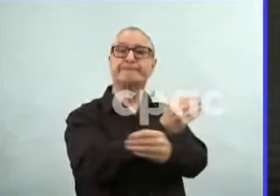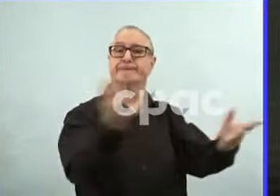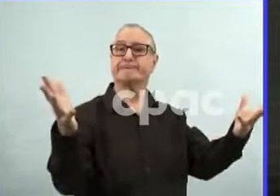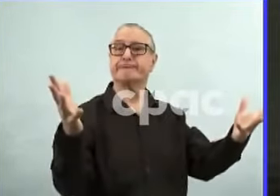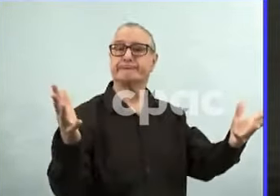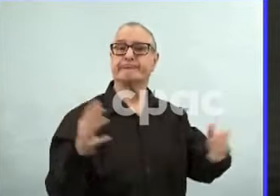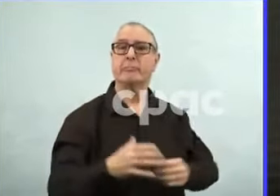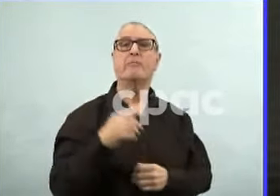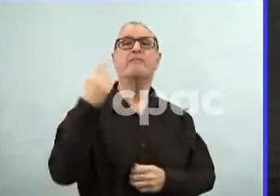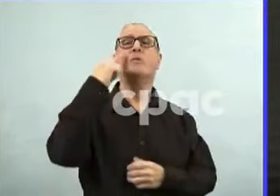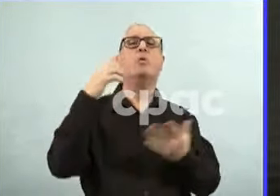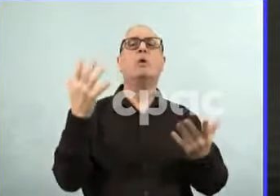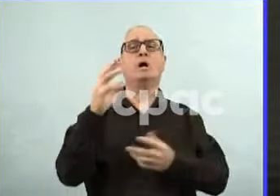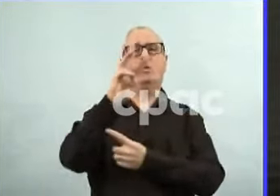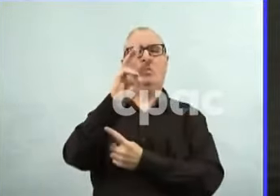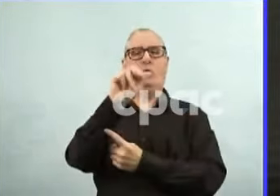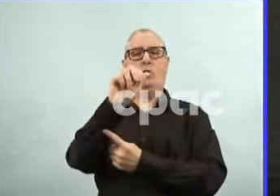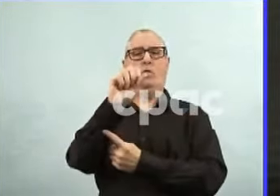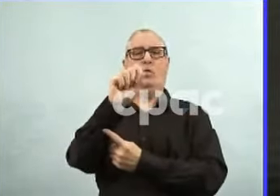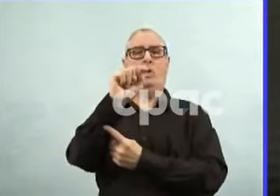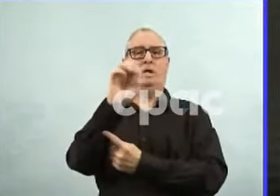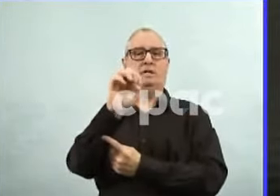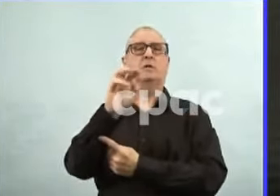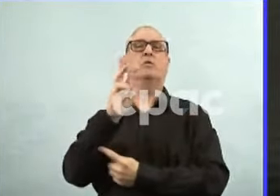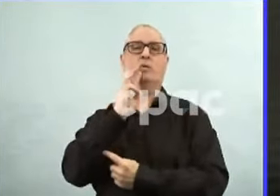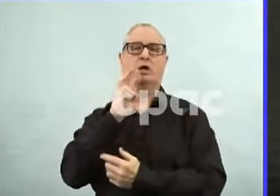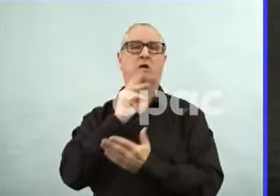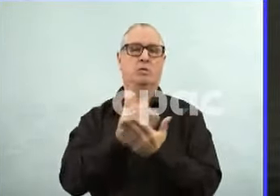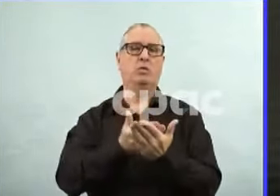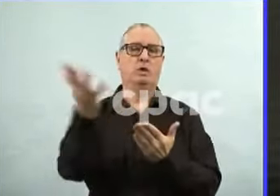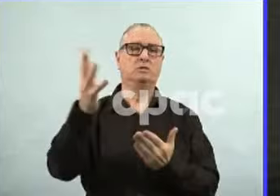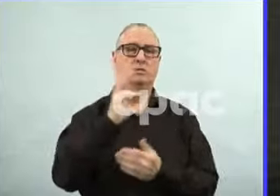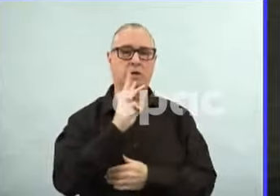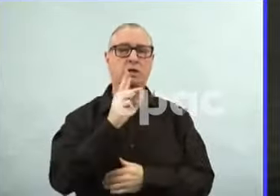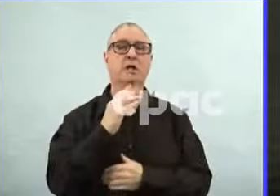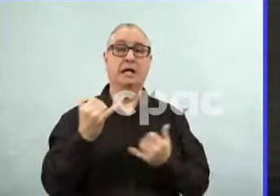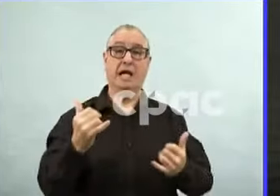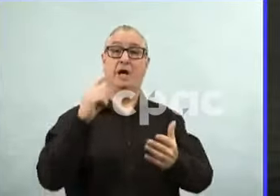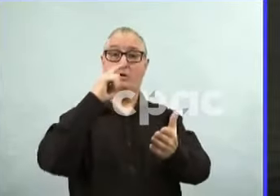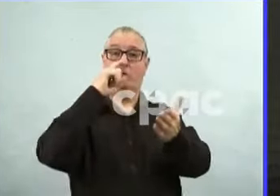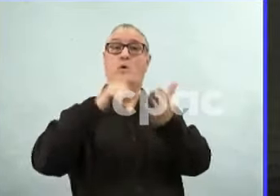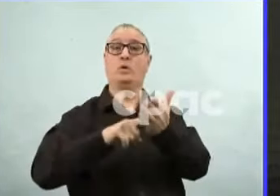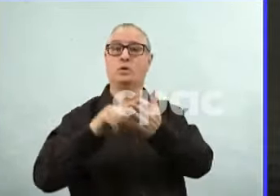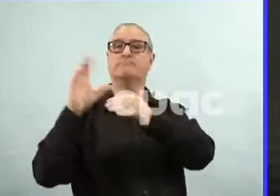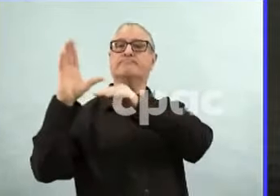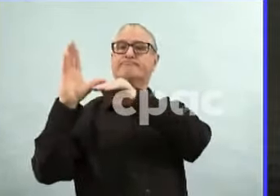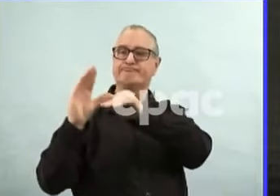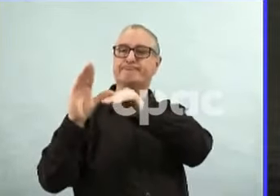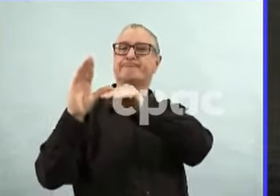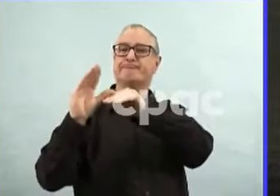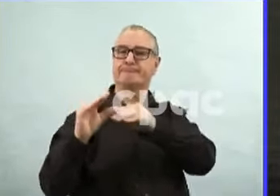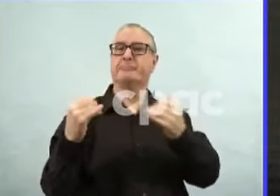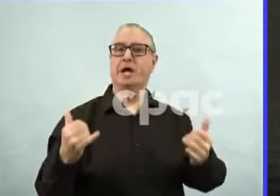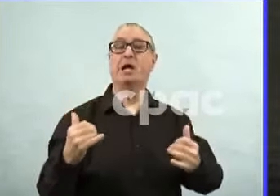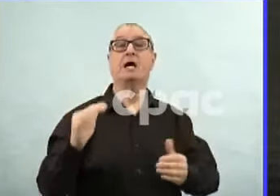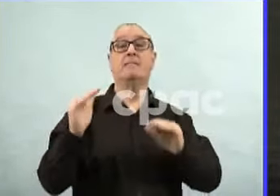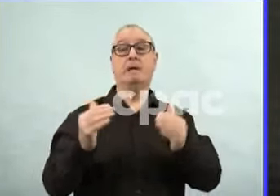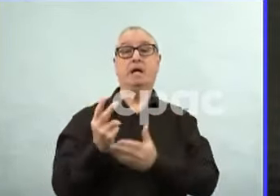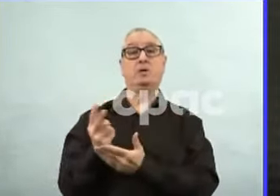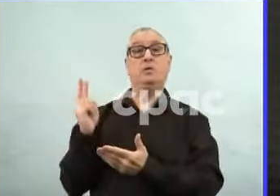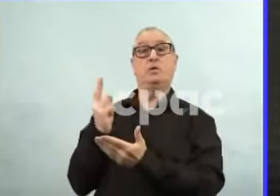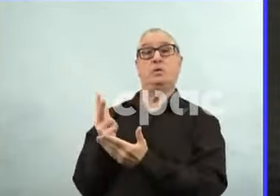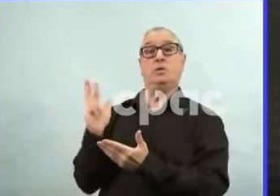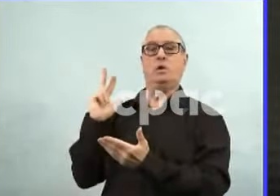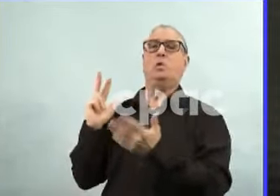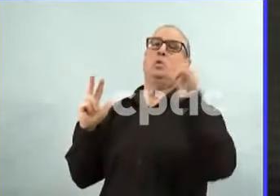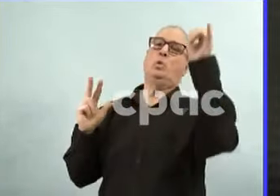we know that wastewater is showing less activity now than it did two or three weeks ago. When we look at our case numbers and using proxies for cases, we have data where